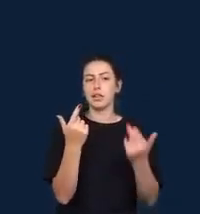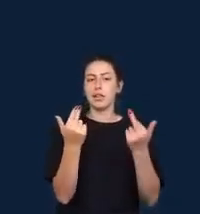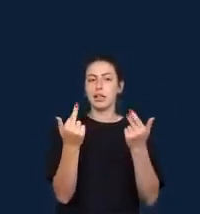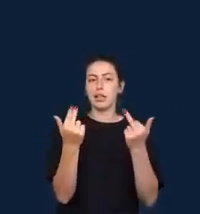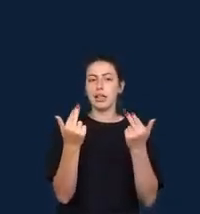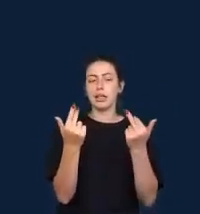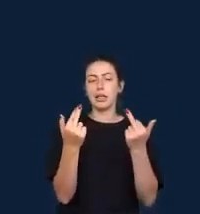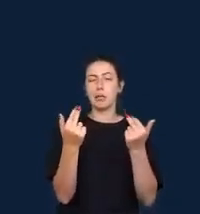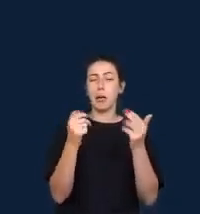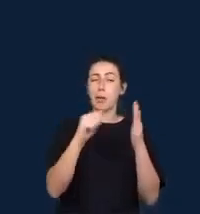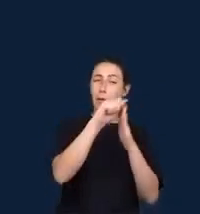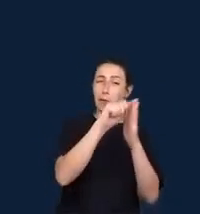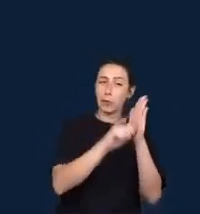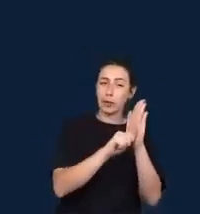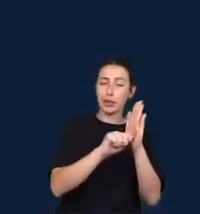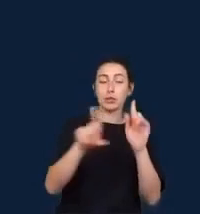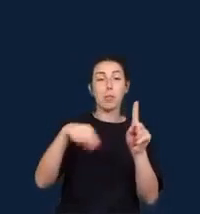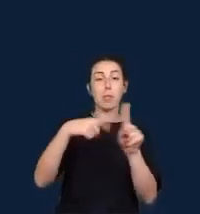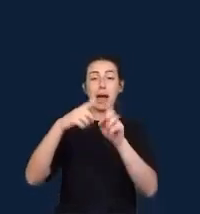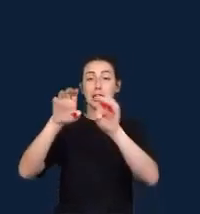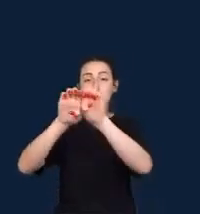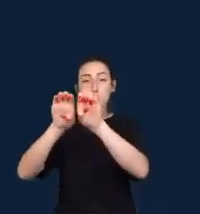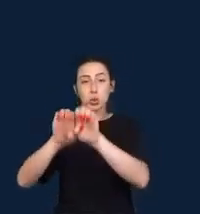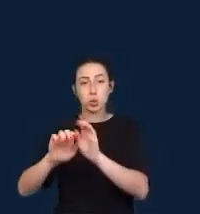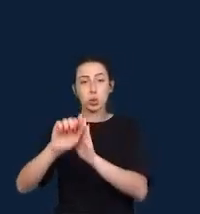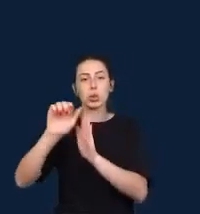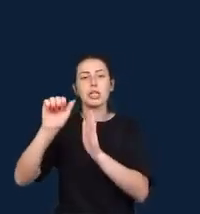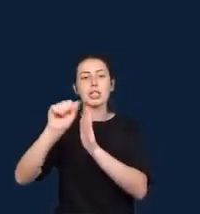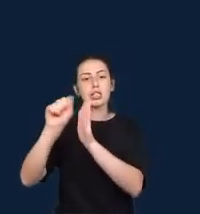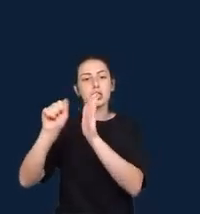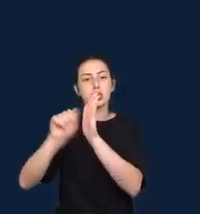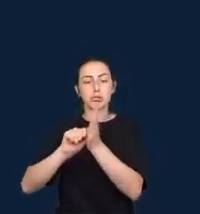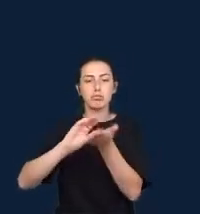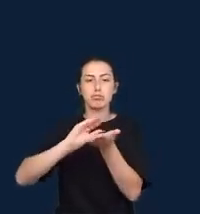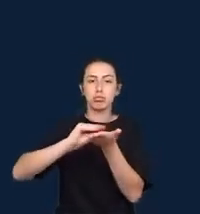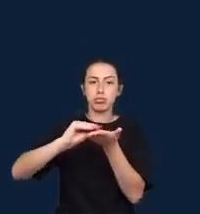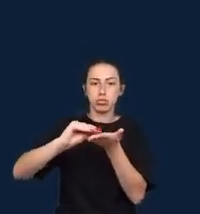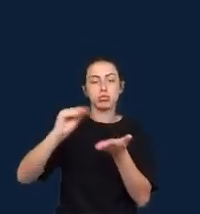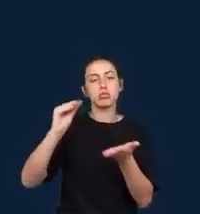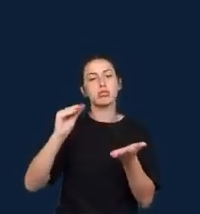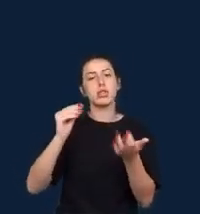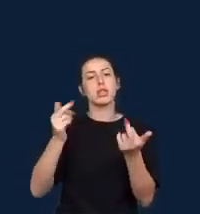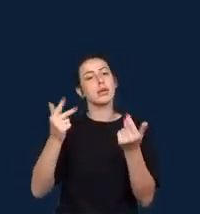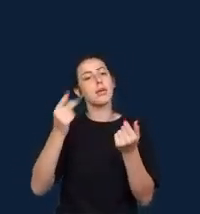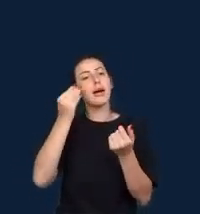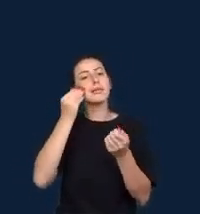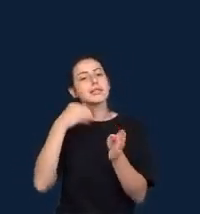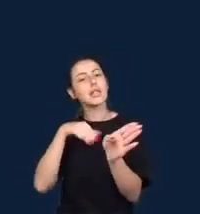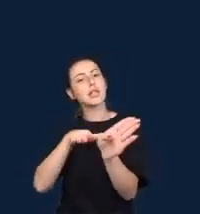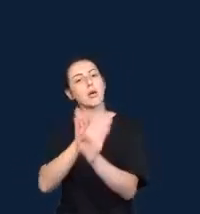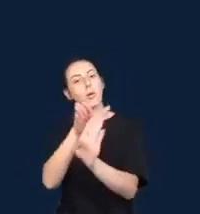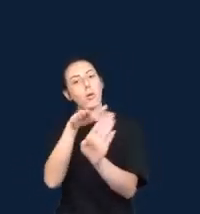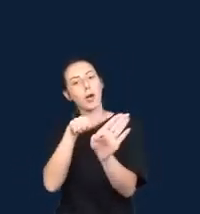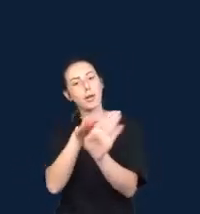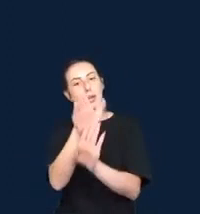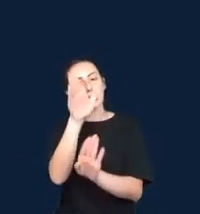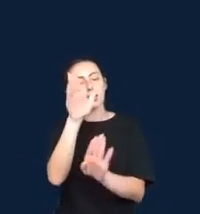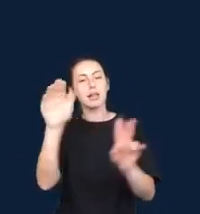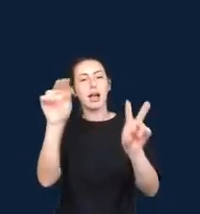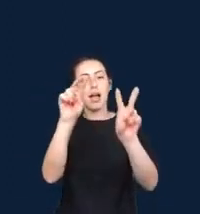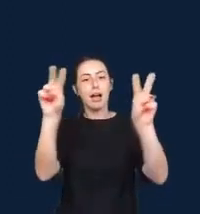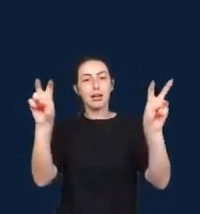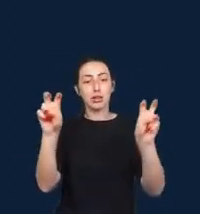Diakopoulos, it is a reorientation of the traditional watchdog function of journalism towards